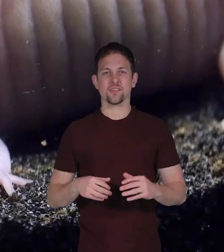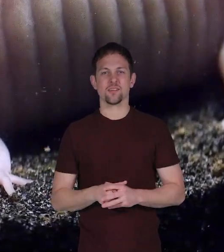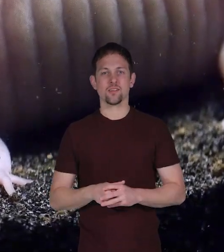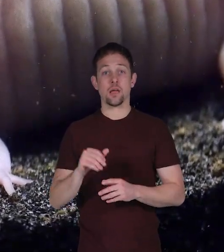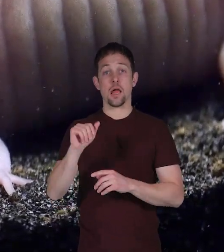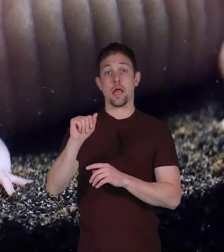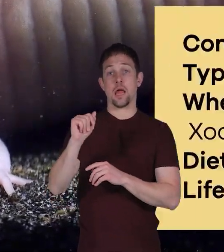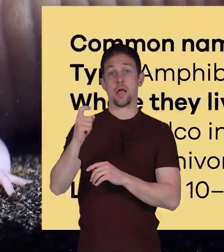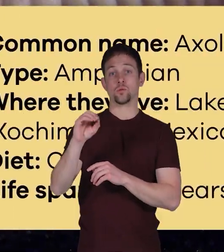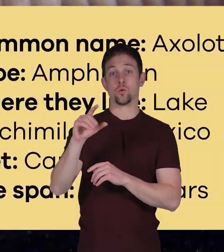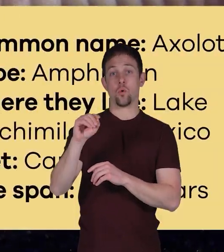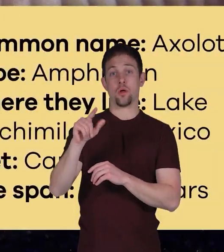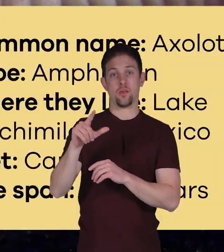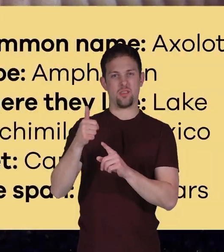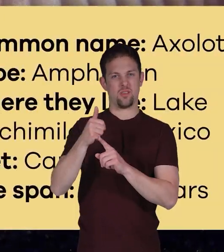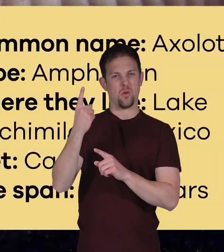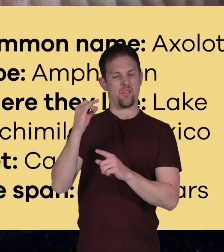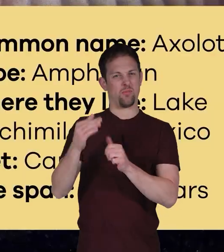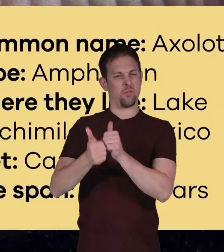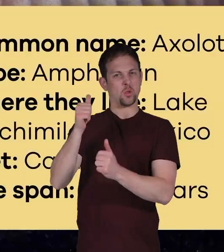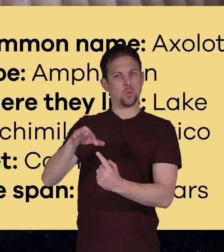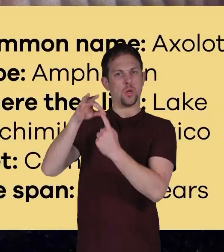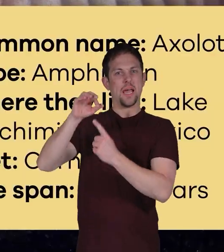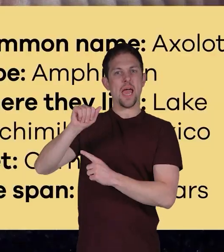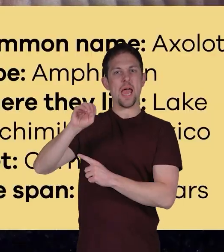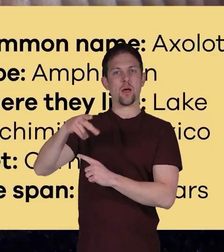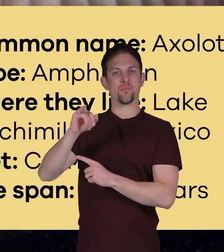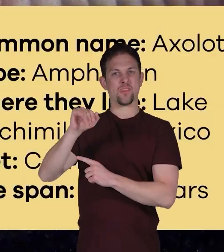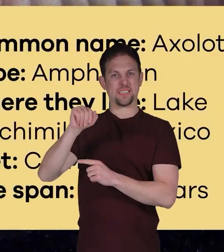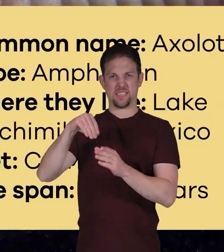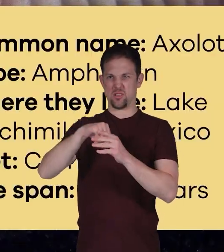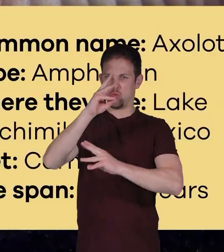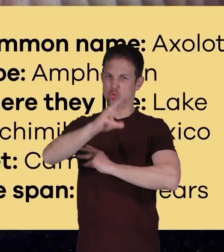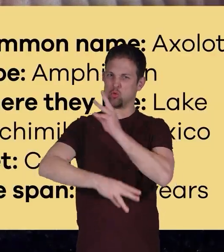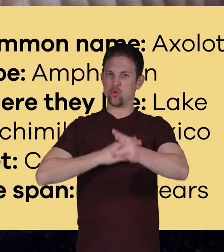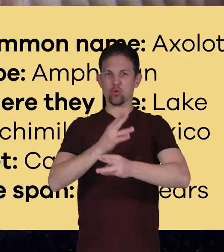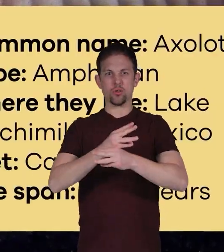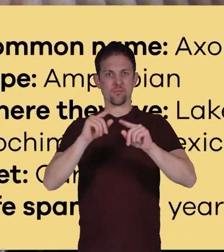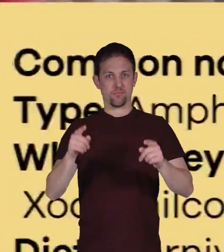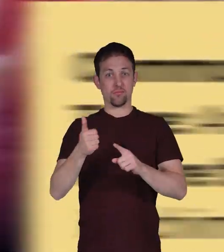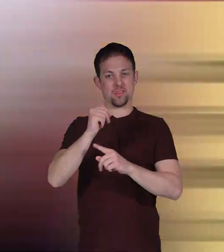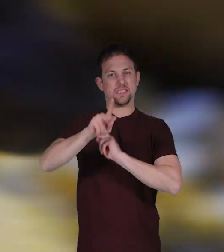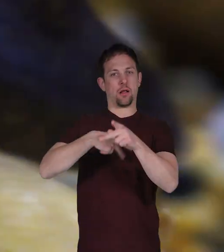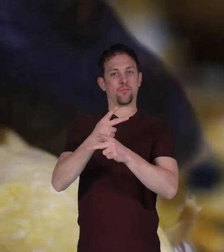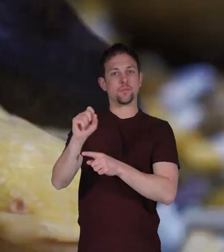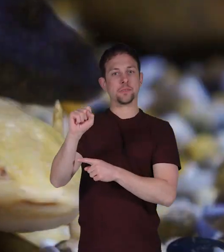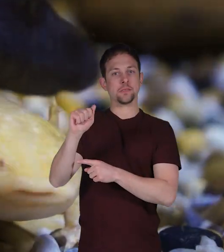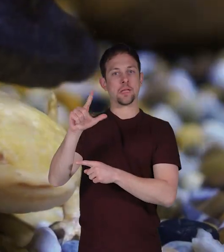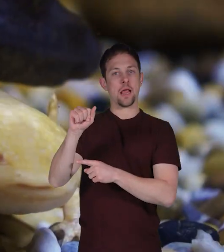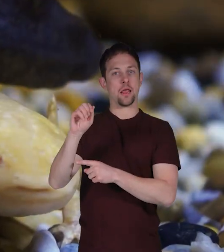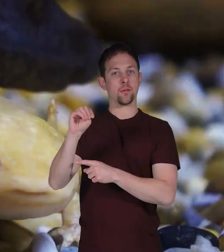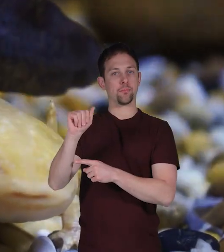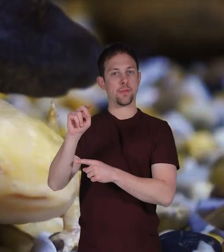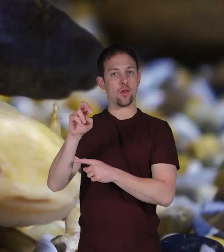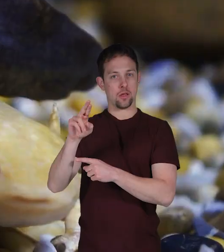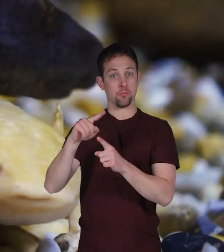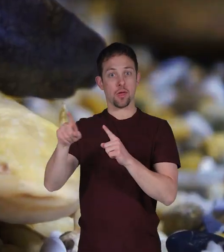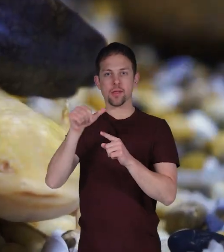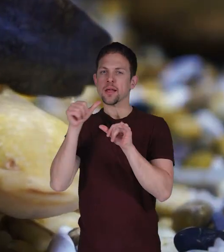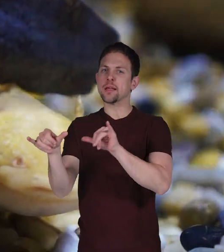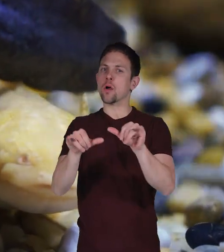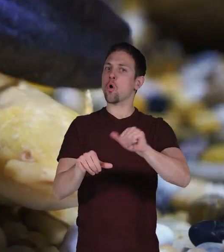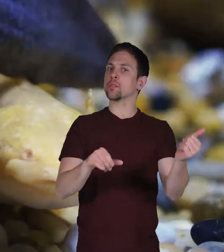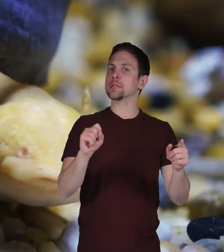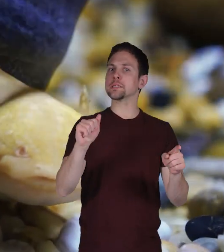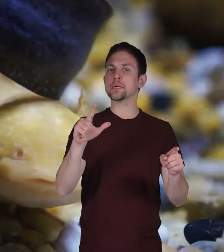fish an axolotl is one of the most unique amphibians in the whole world it is a type of salamander